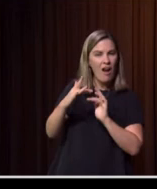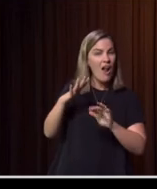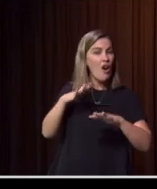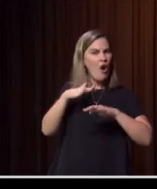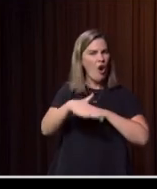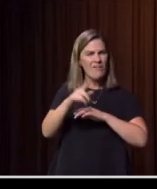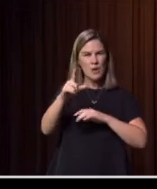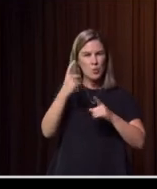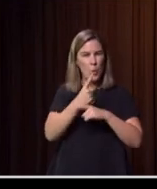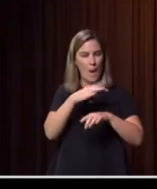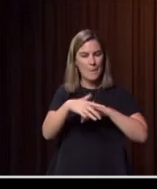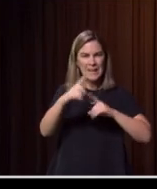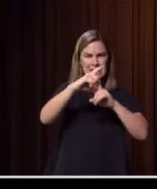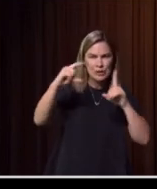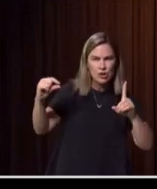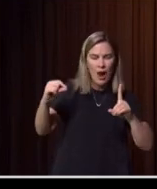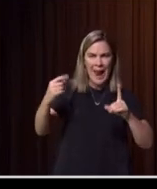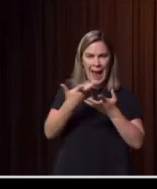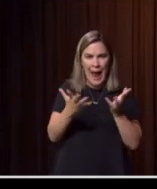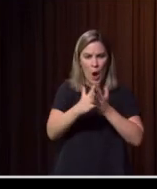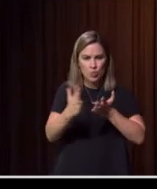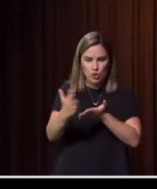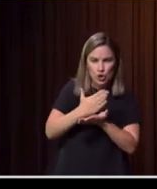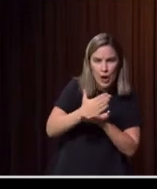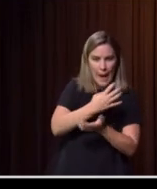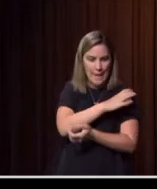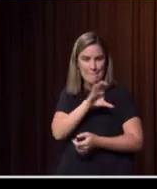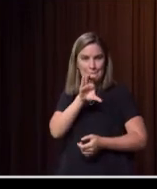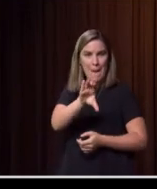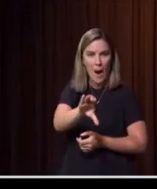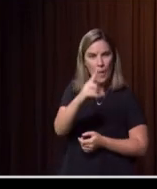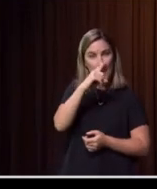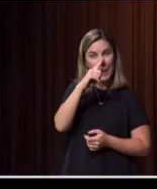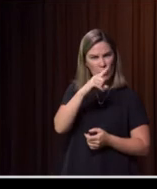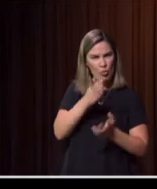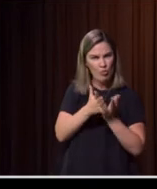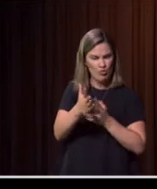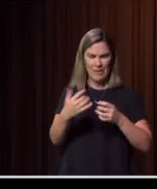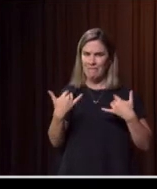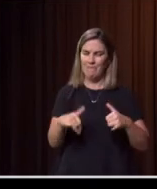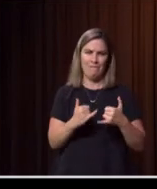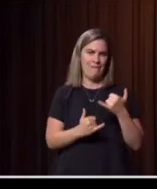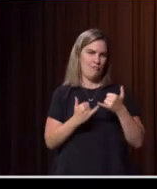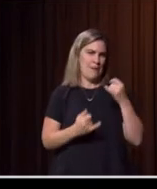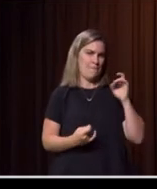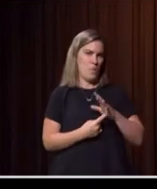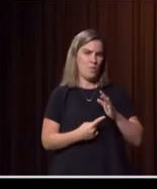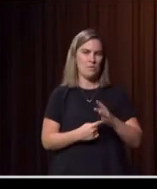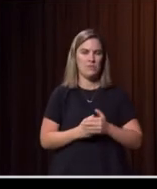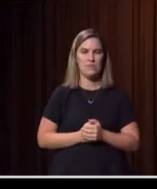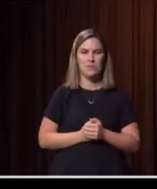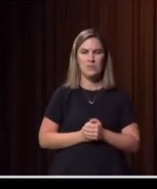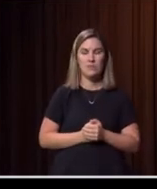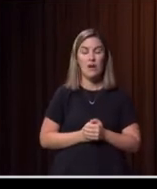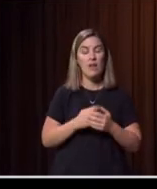able to share and empower people through that experience is really important. I think the second thing is COVID has really